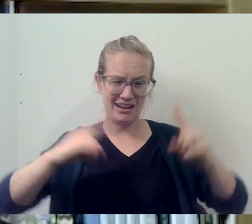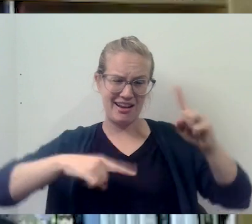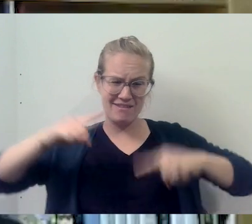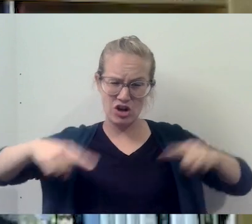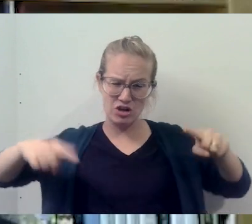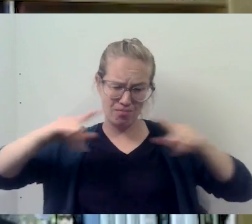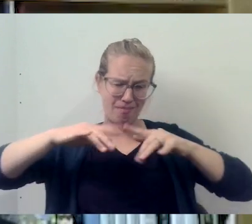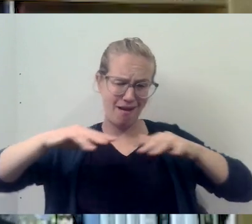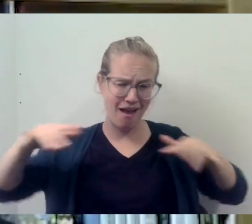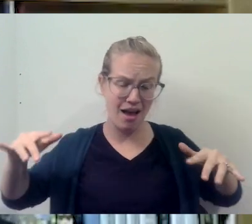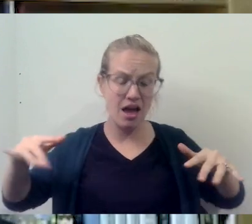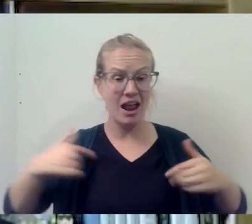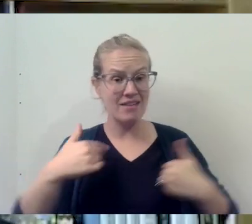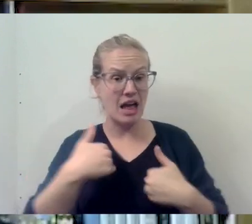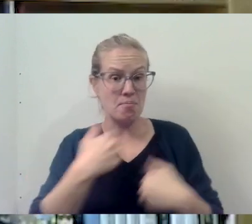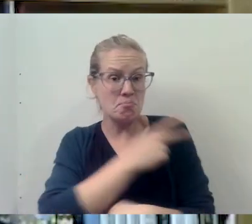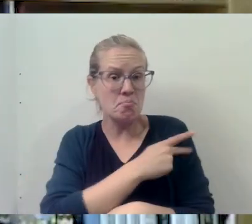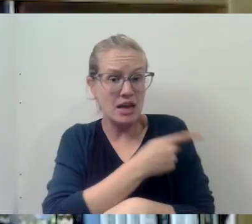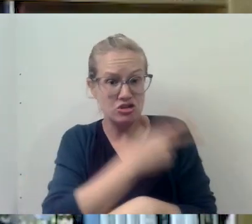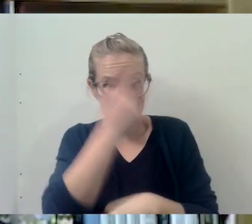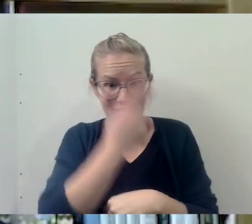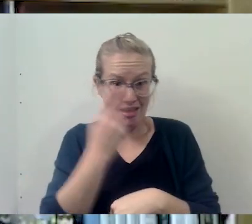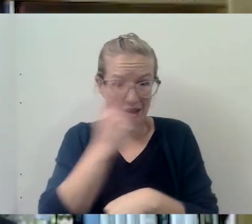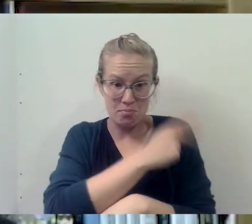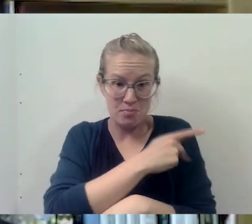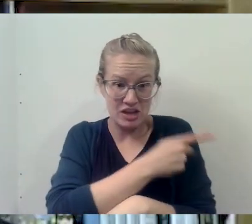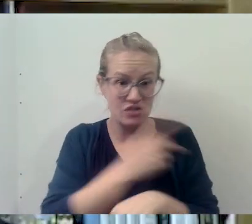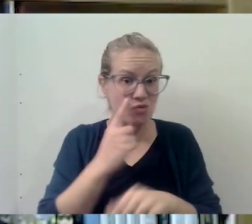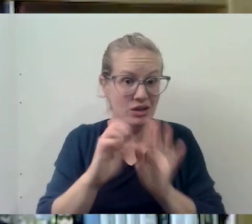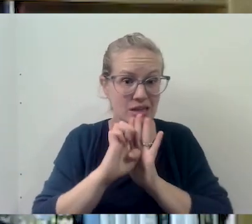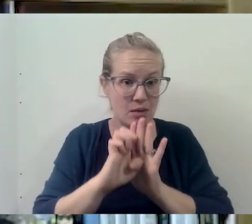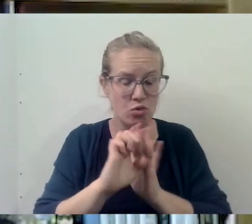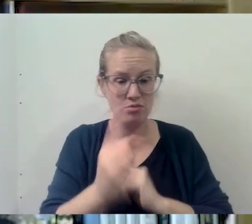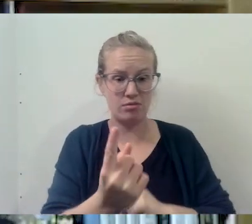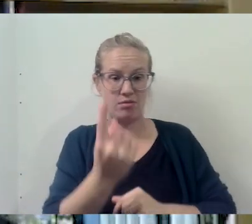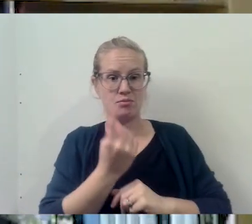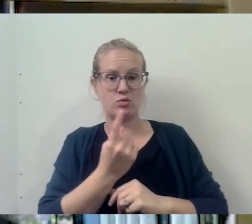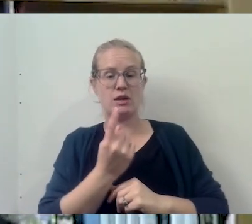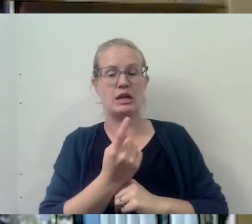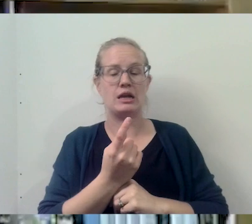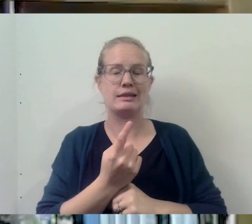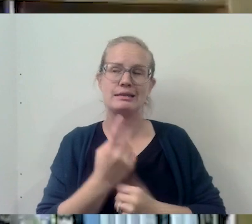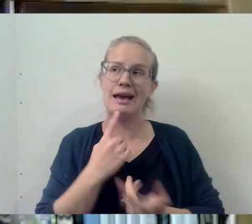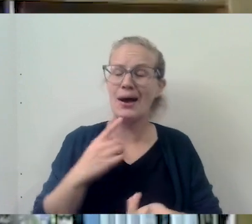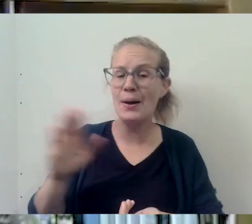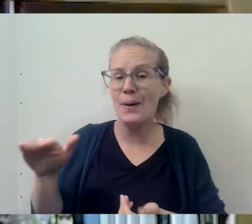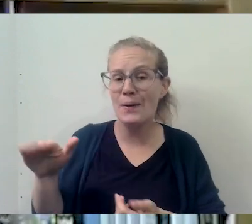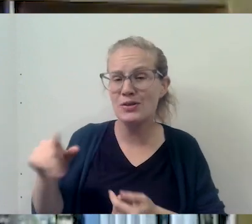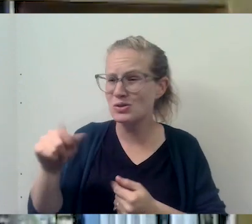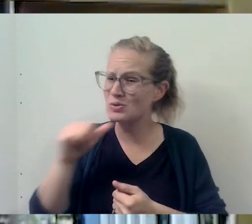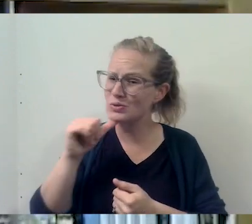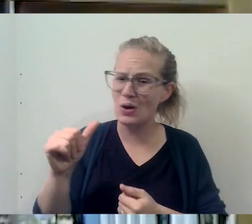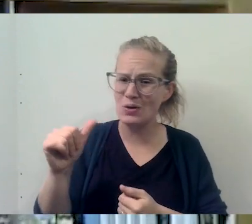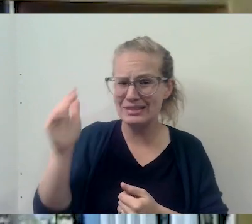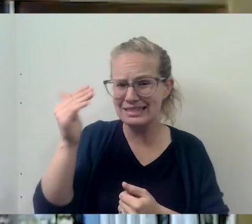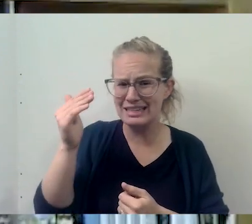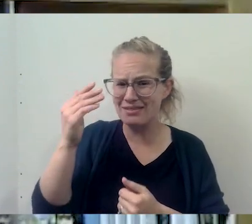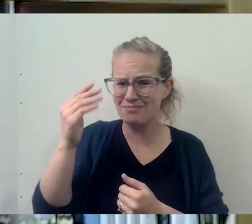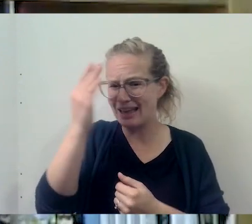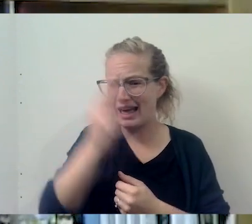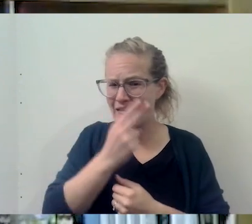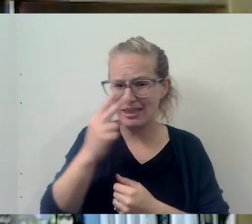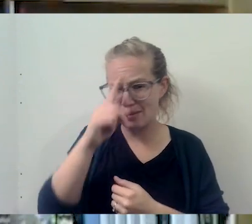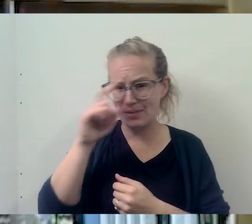certainly had, uh, patients, Catholic patients, for example, that come to me and they will say, oh, you don't seem very Catholic